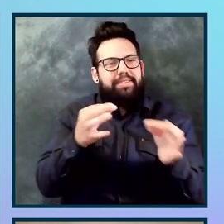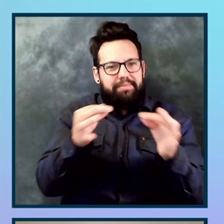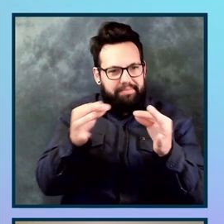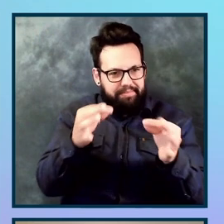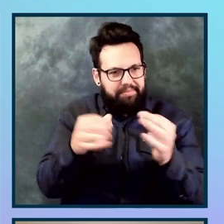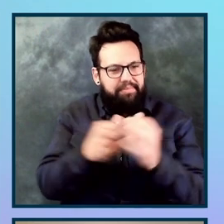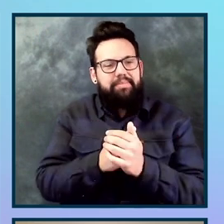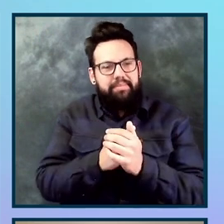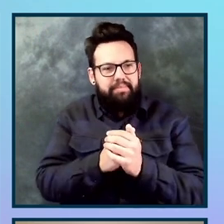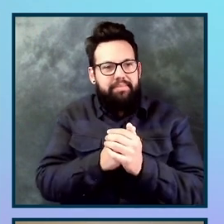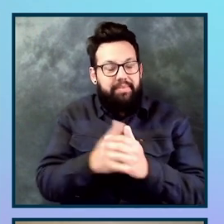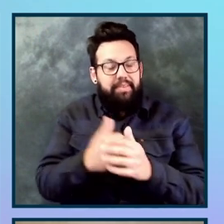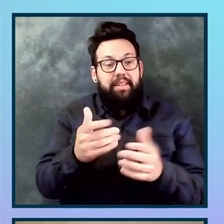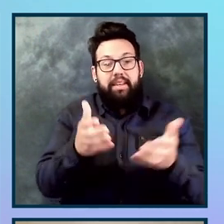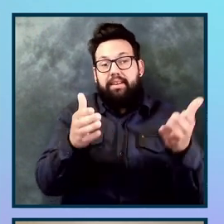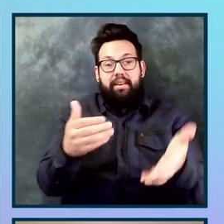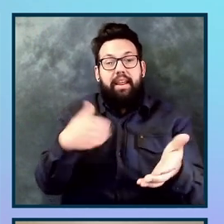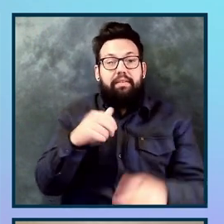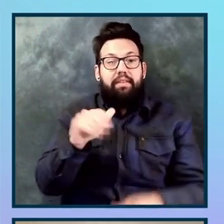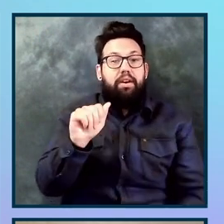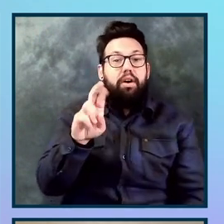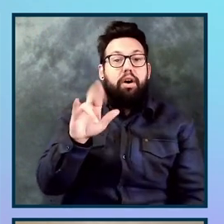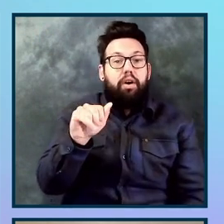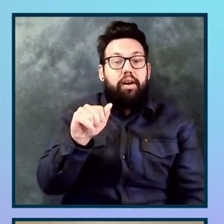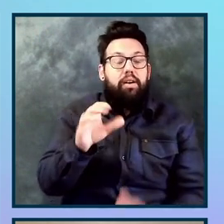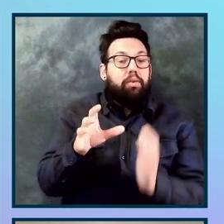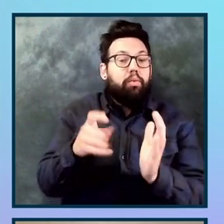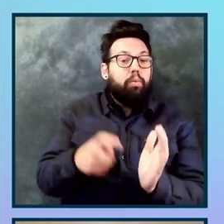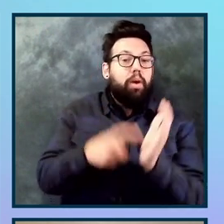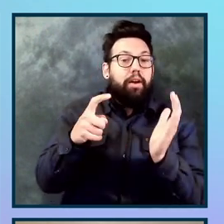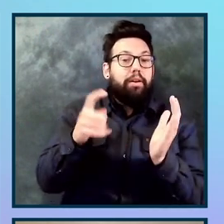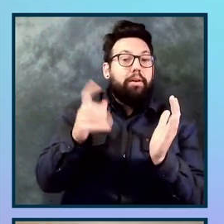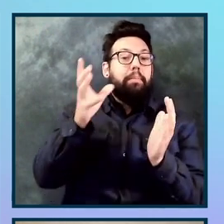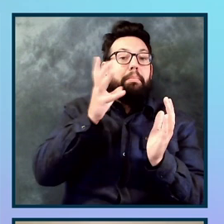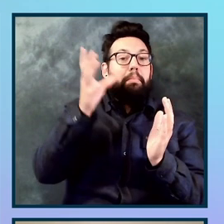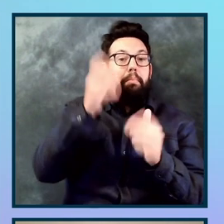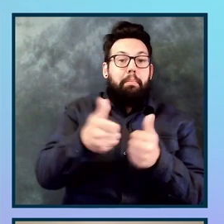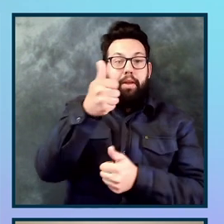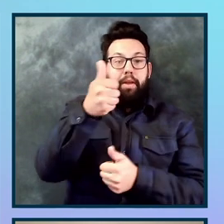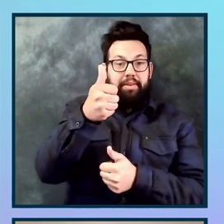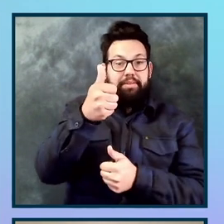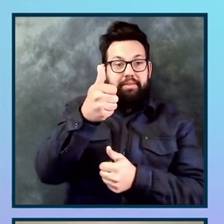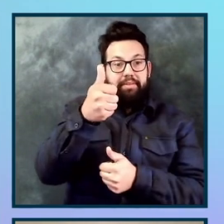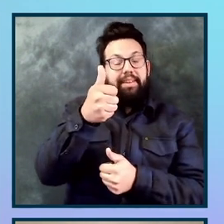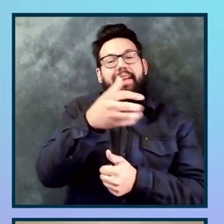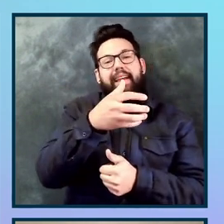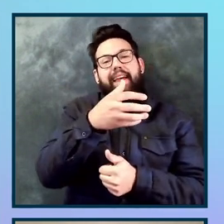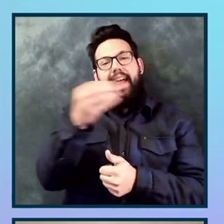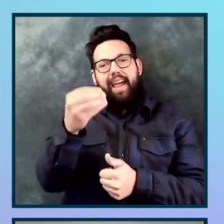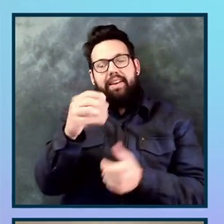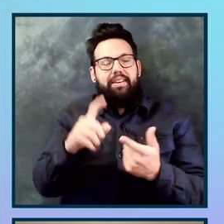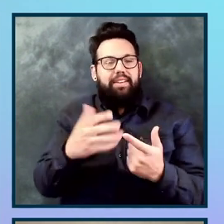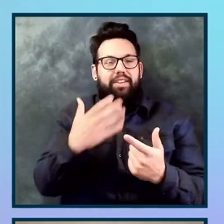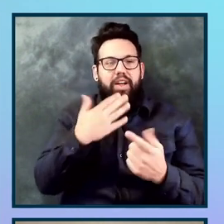of the results. We have a, are you a required parent? Remember we found that with the Axe extension, we have a button name, the thing I just added and the color contrast issue, which we didn't fix yet.